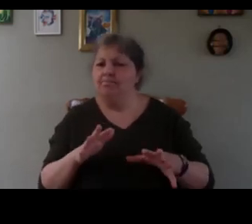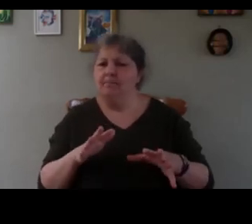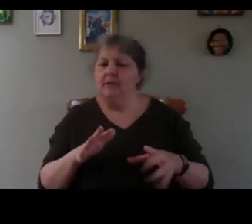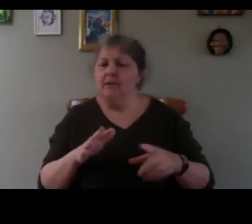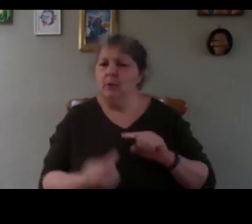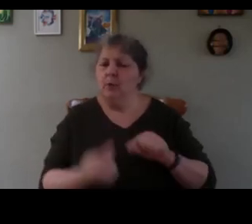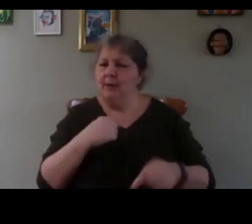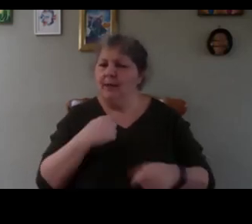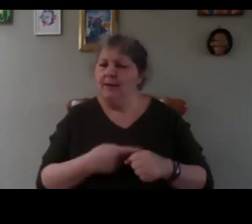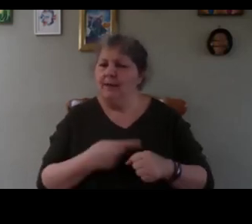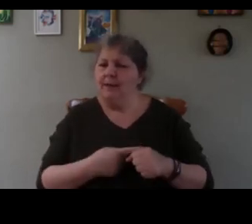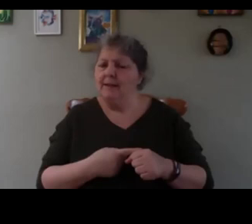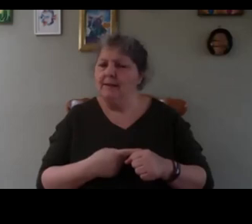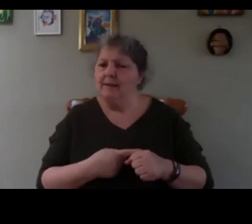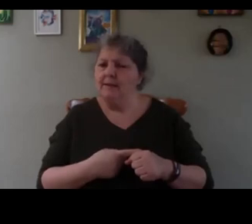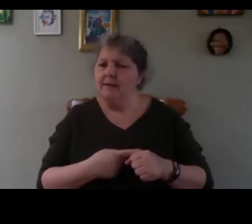back again